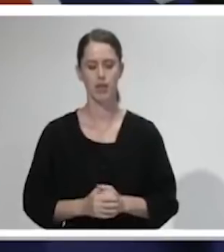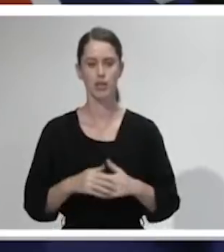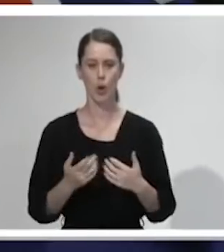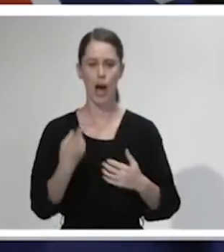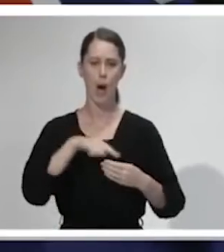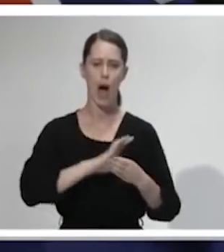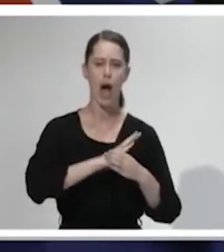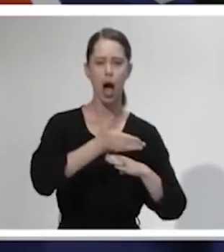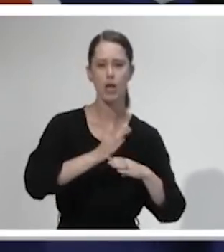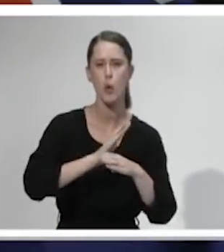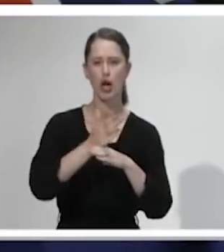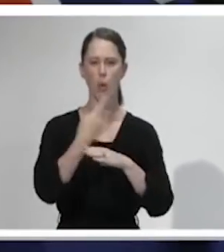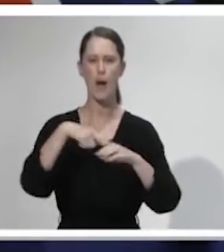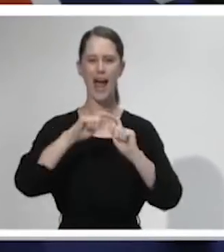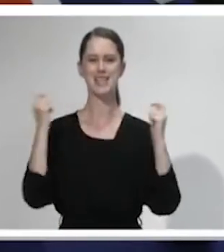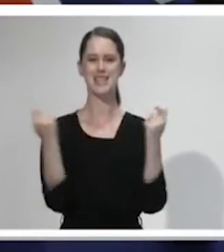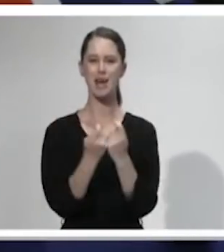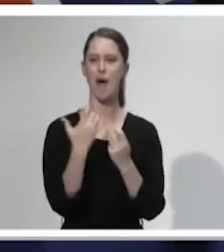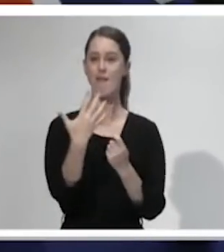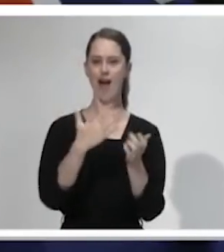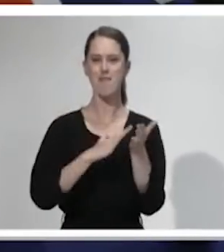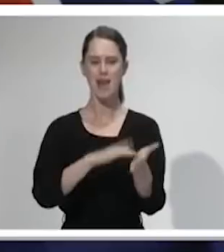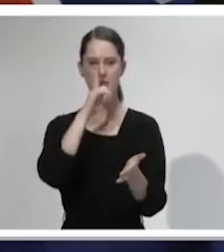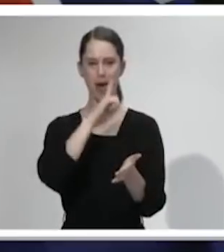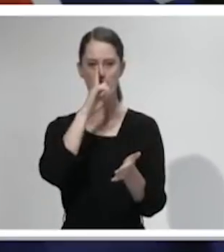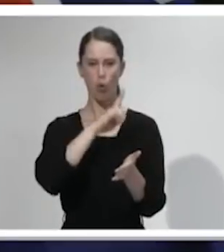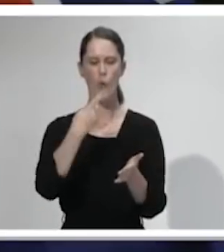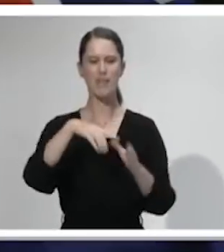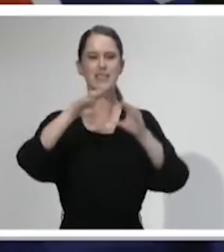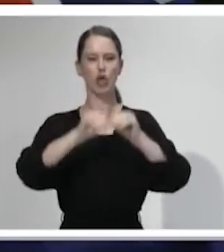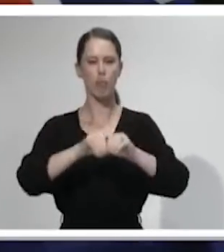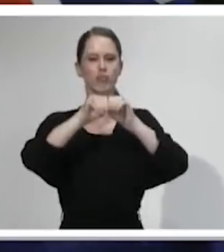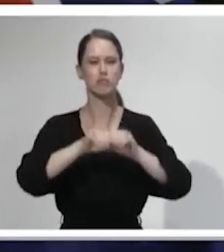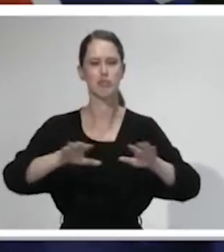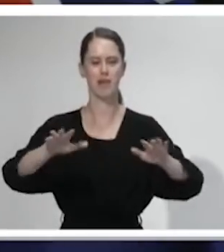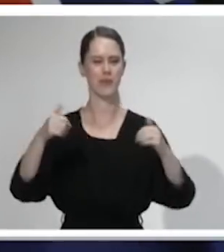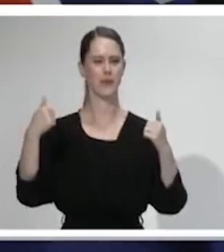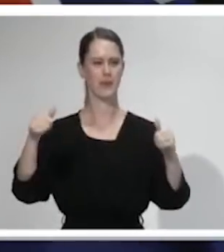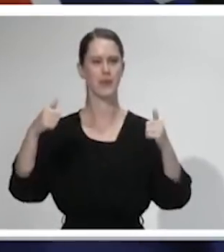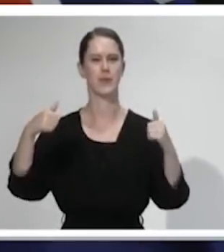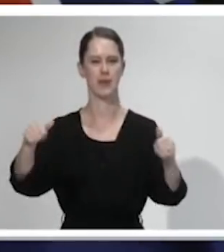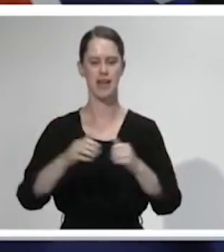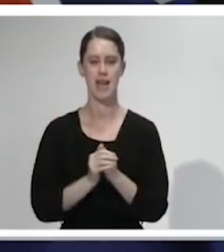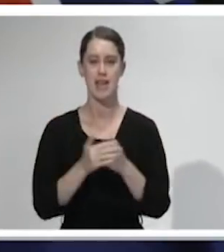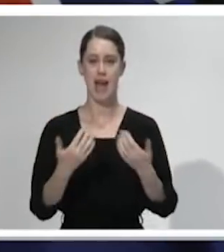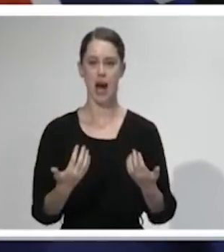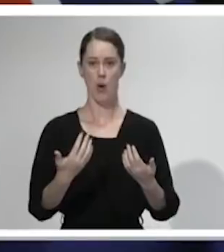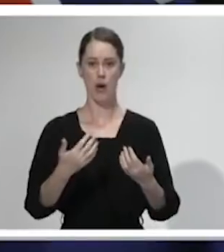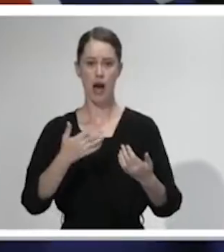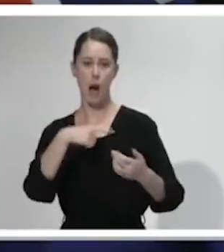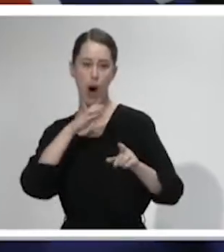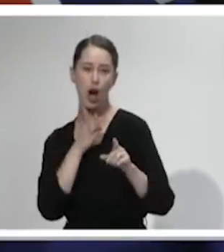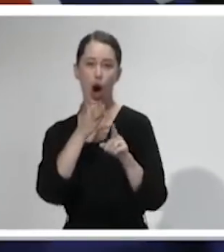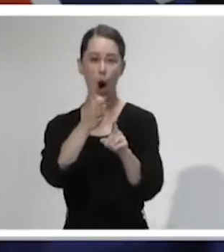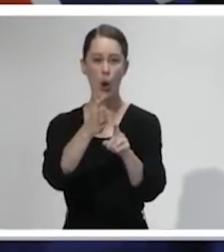effort of our team of 5 million has broken the chain of transmission and taken a quantum leap forward in our goal to